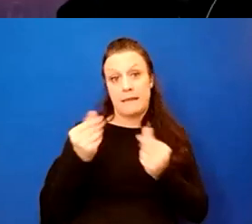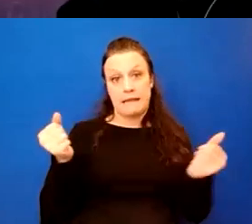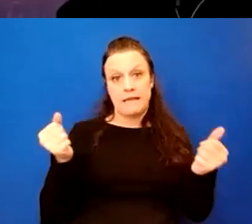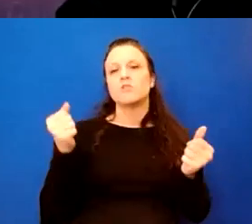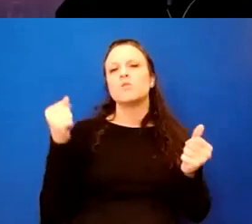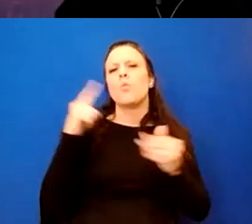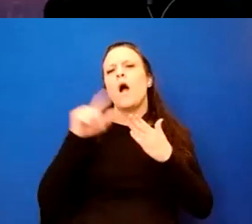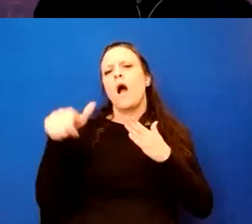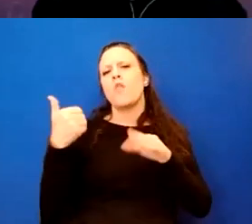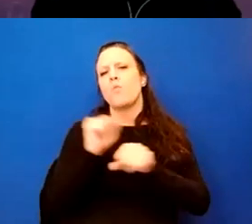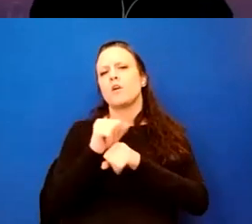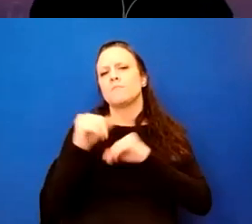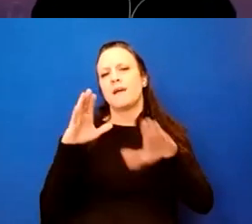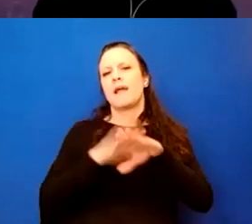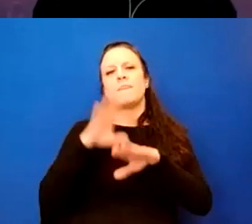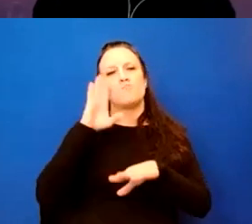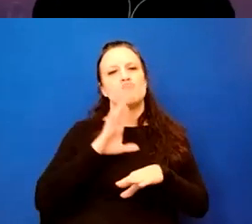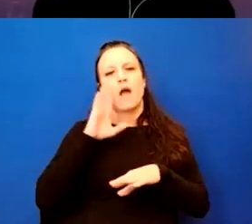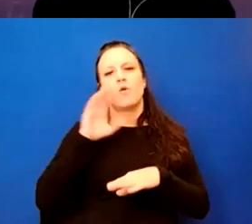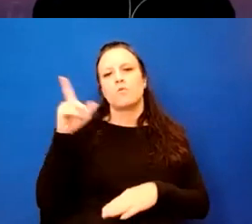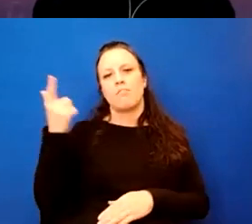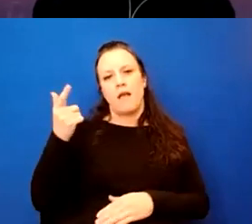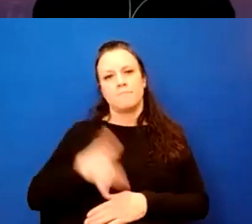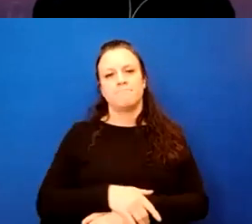other work is being done on the brown line portion?